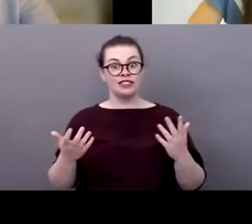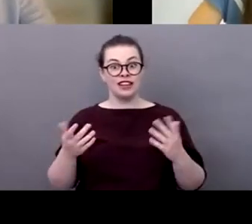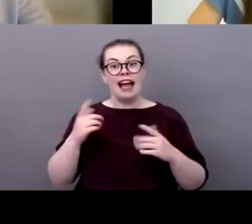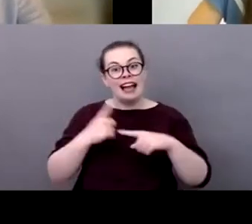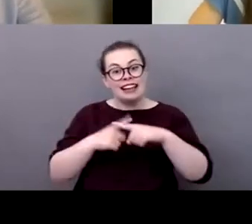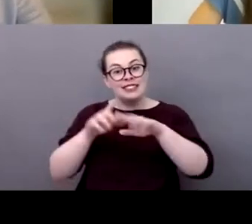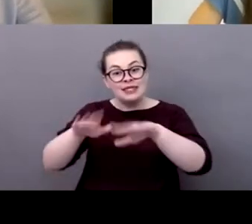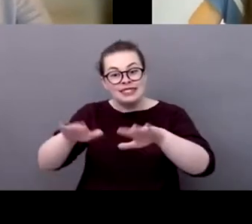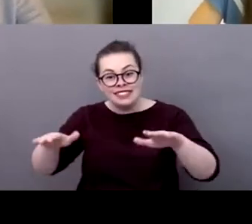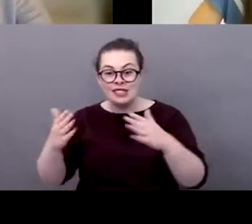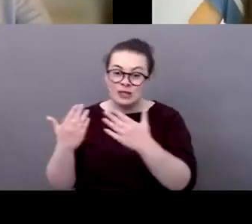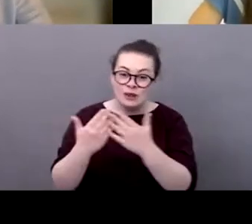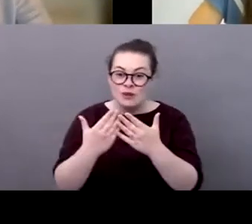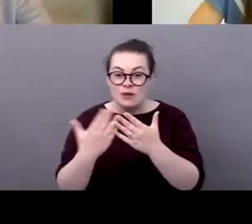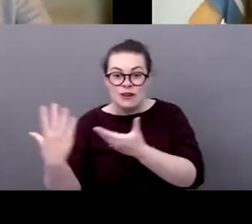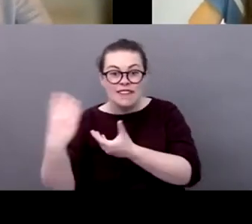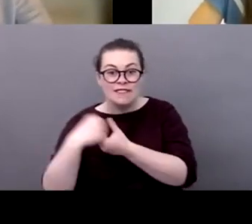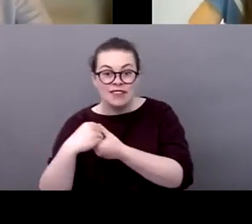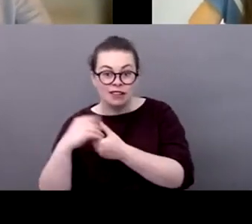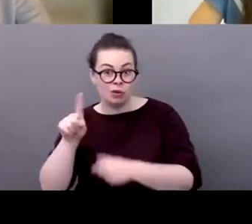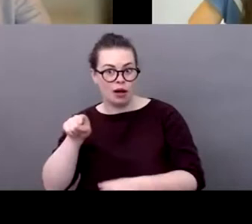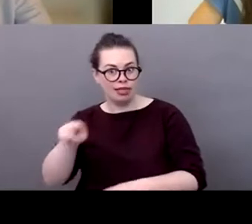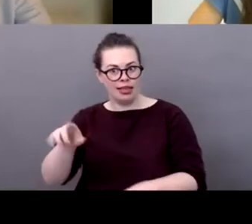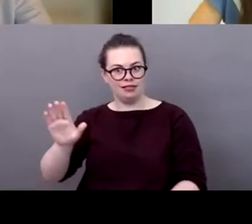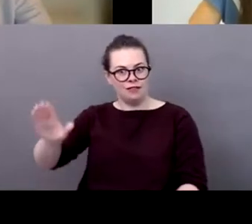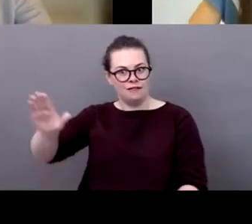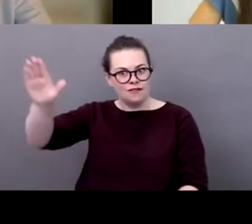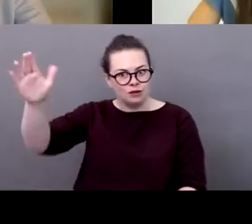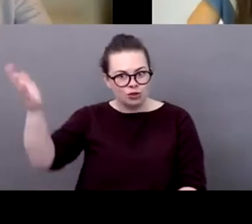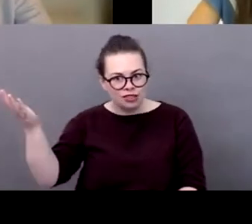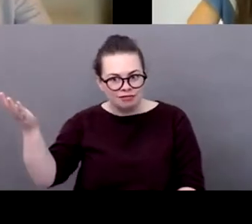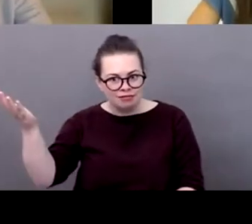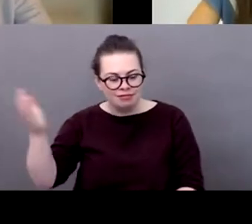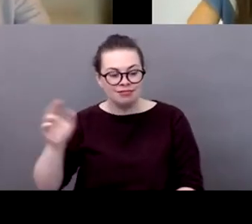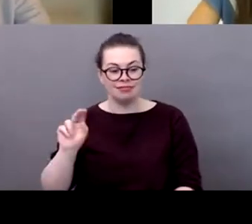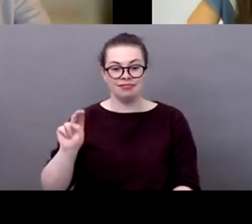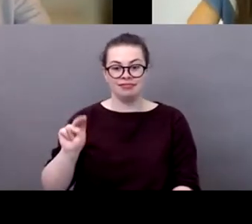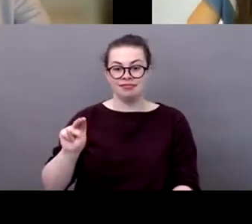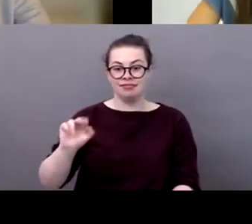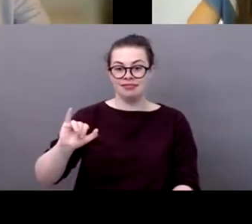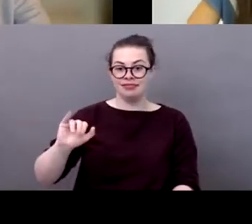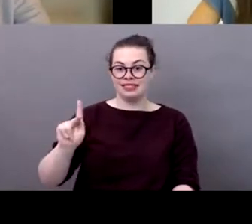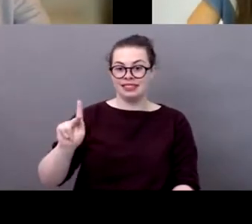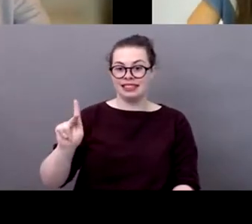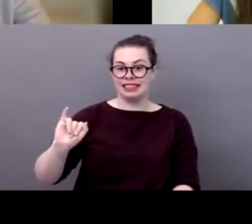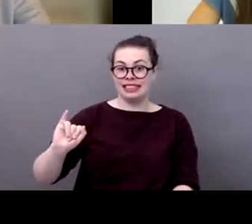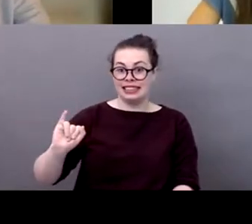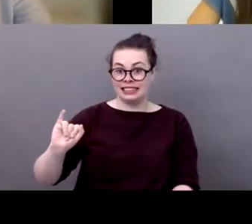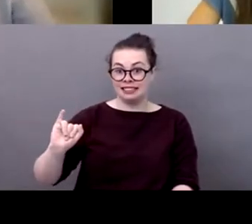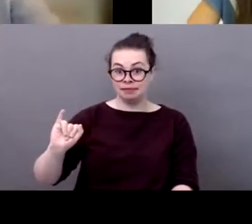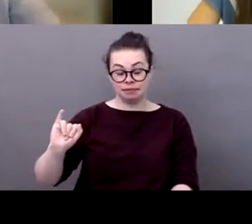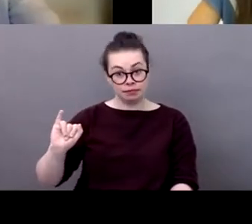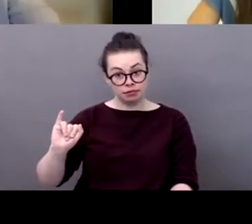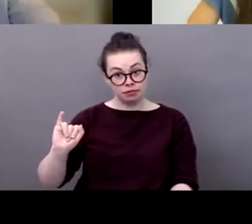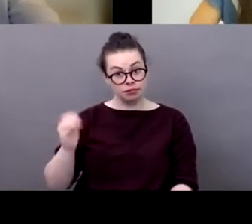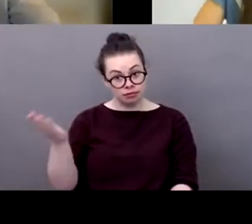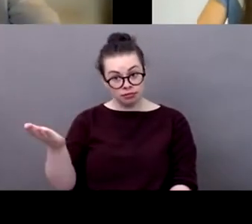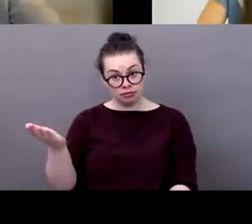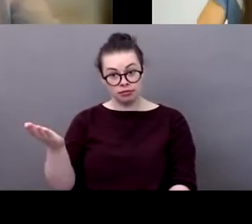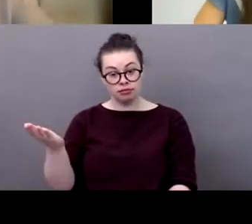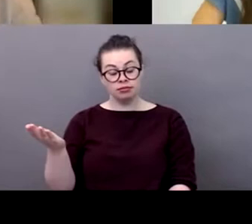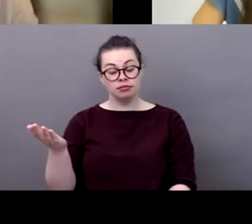because they obviously are the future nikki um if if i if we can come to you uh can you tell us about